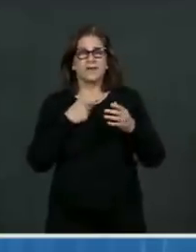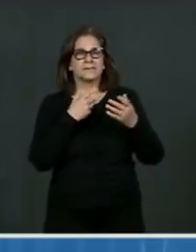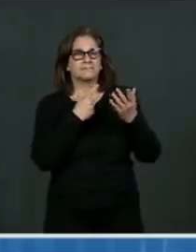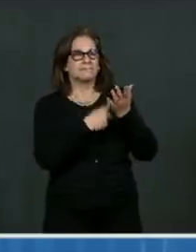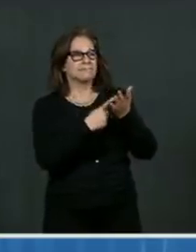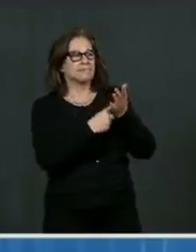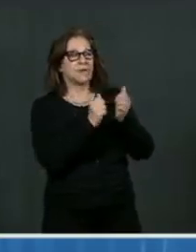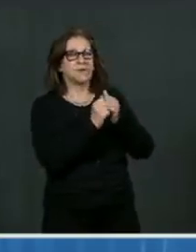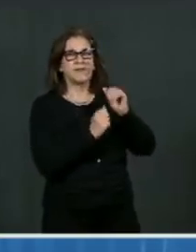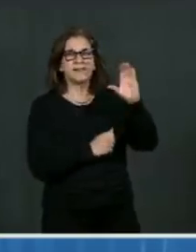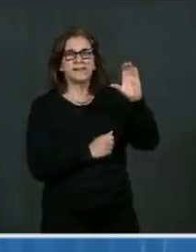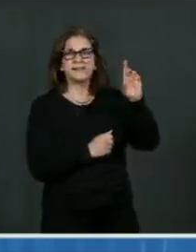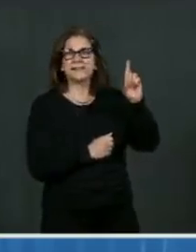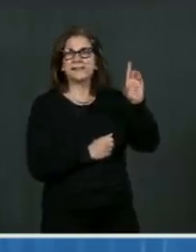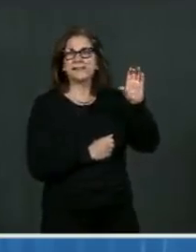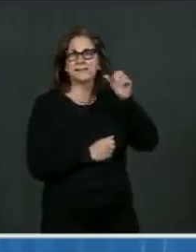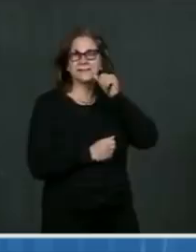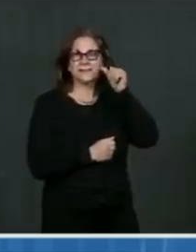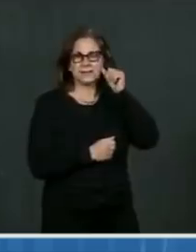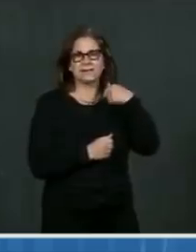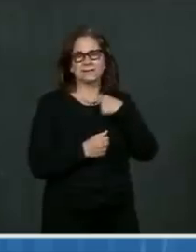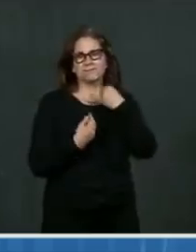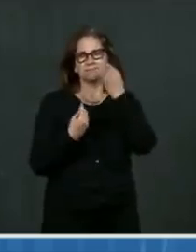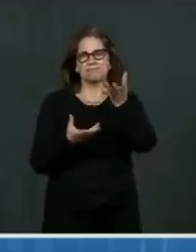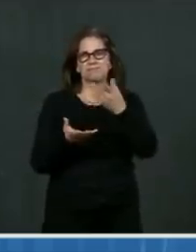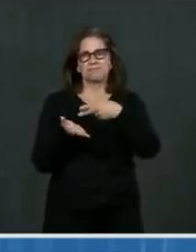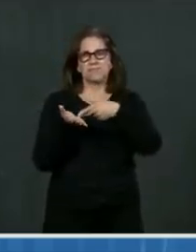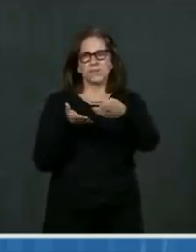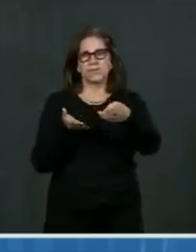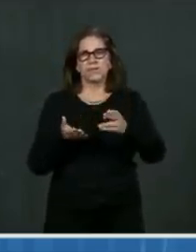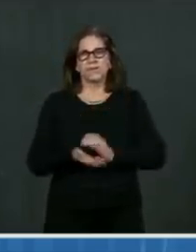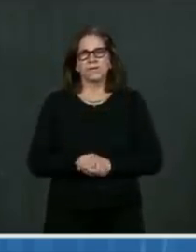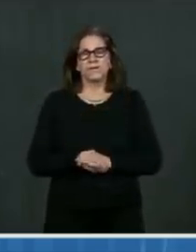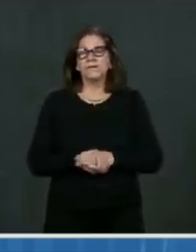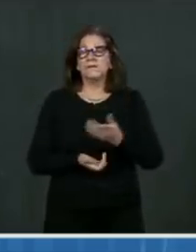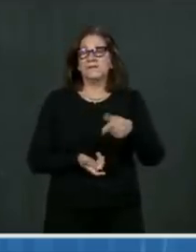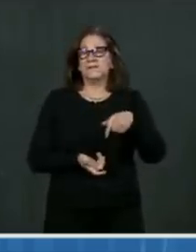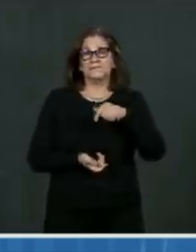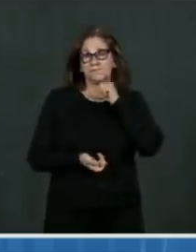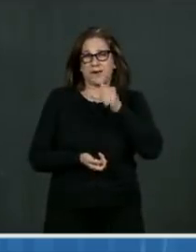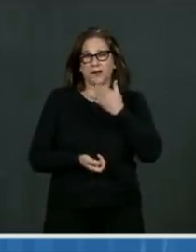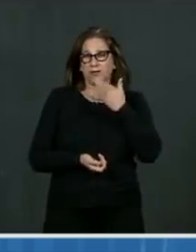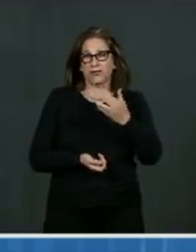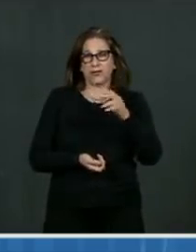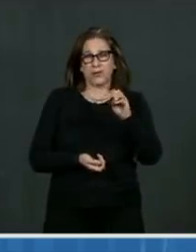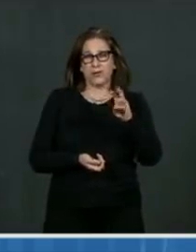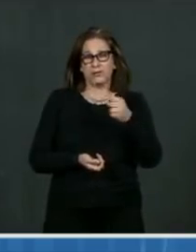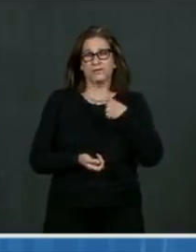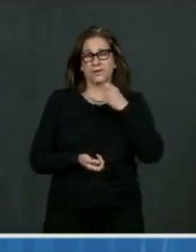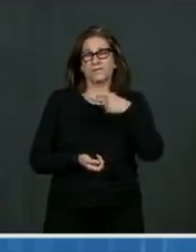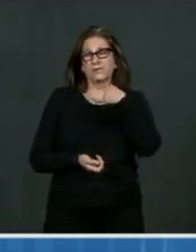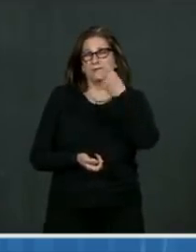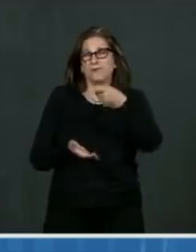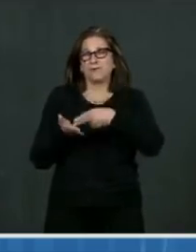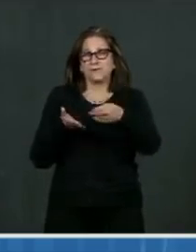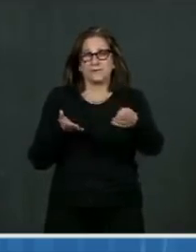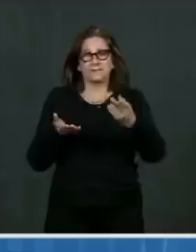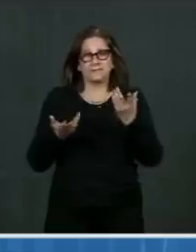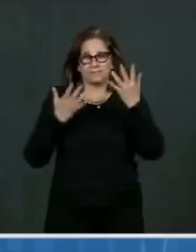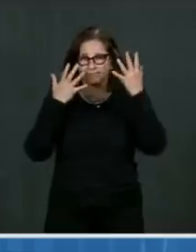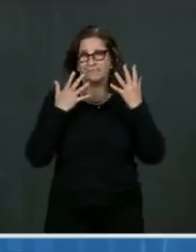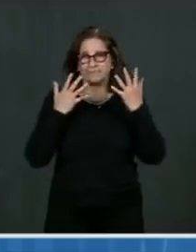the news we wanted to hear. Now is one of those times when I have to share the truth and I have to hope and trust you will listen.